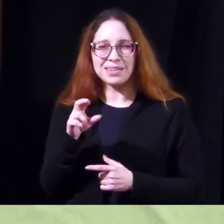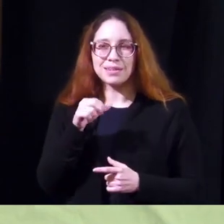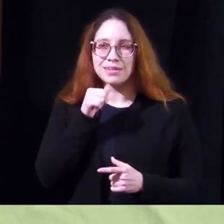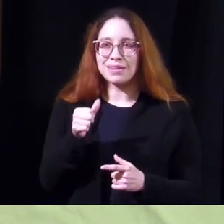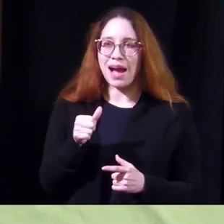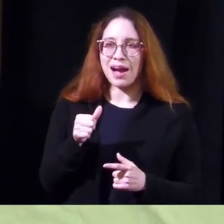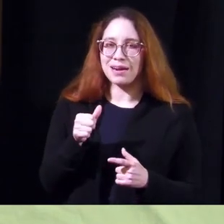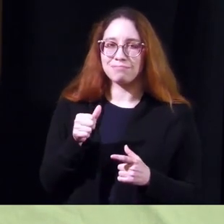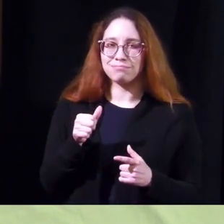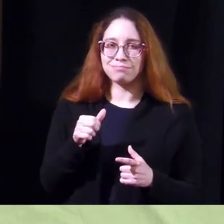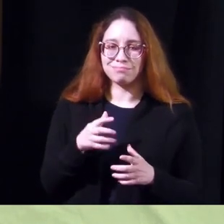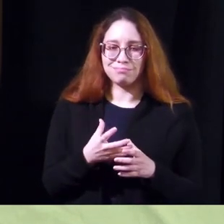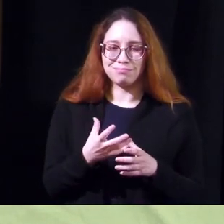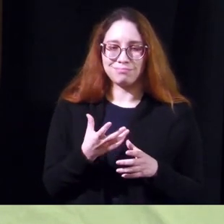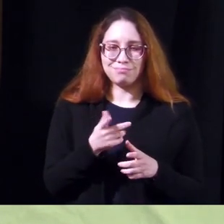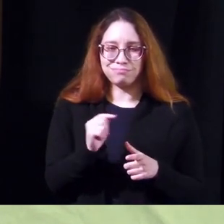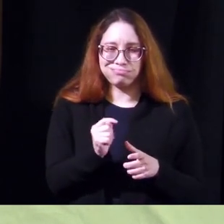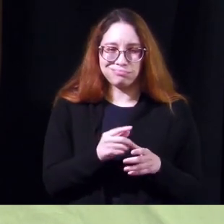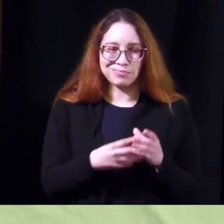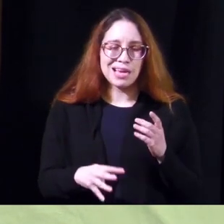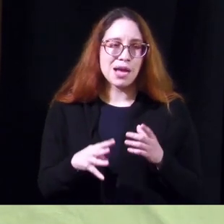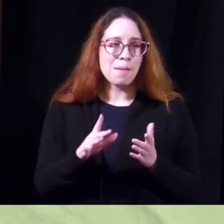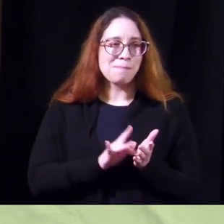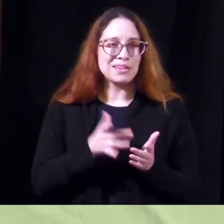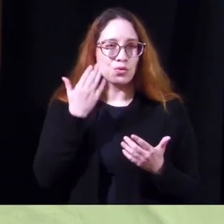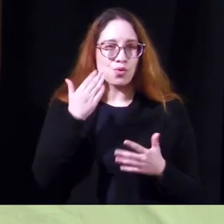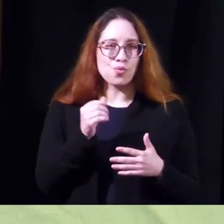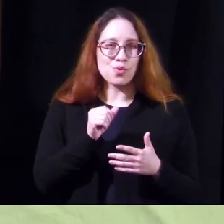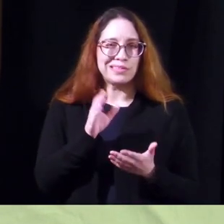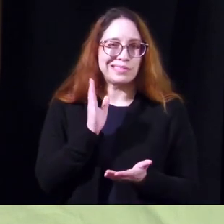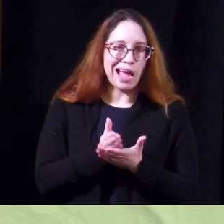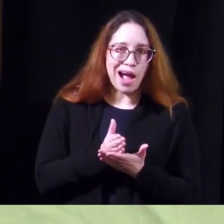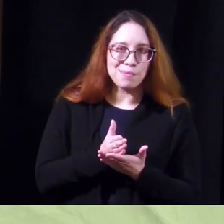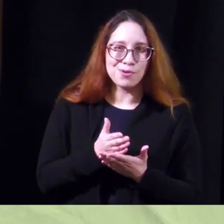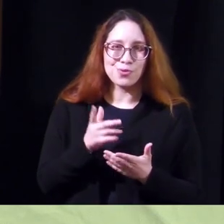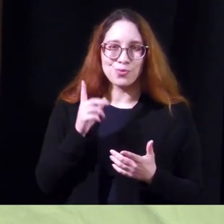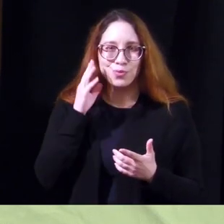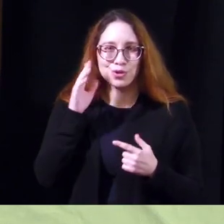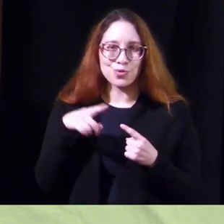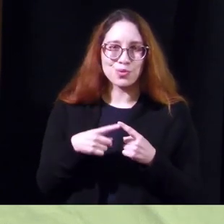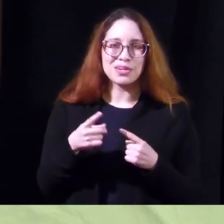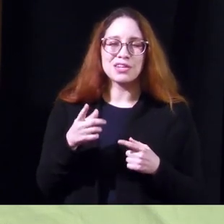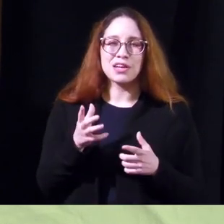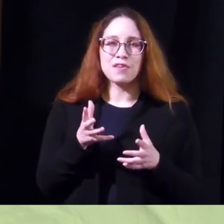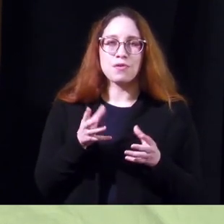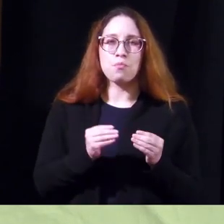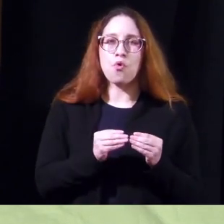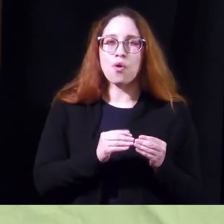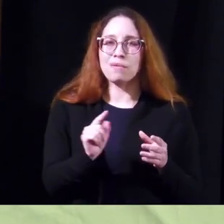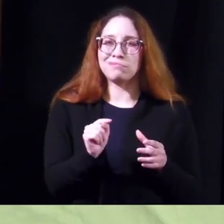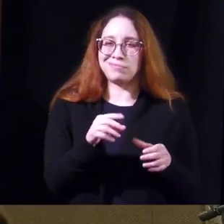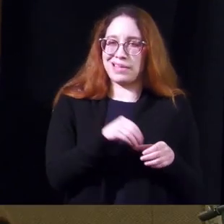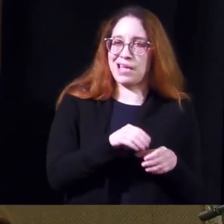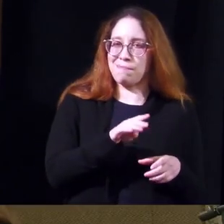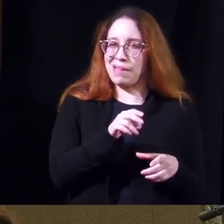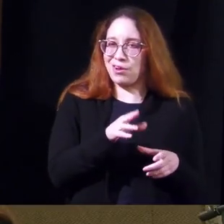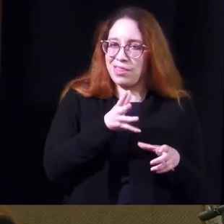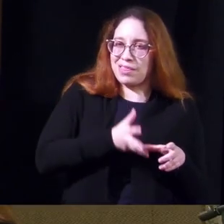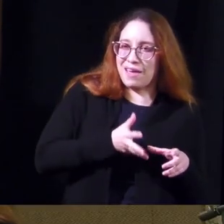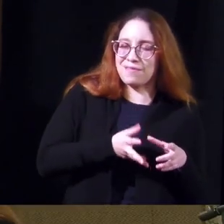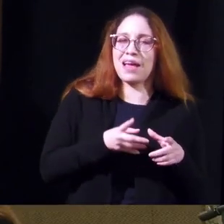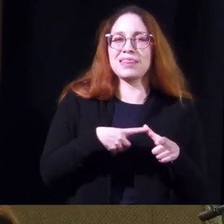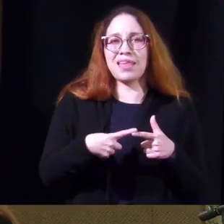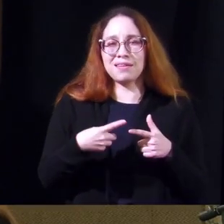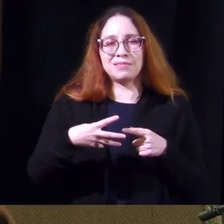not emptying the medicines don't know to turn off when it's time for you to go so you're leaving more urine behind and you're starting to drip